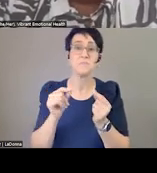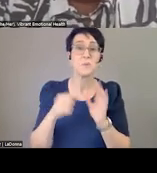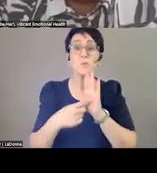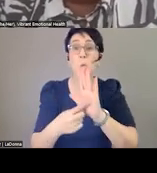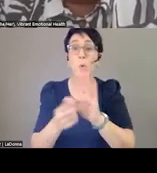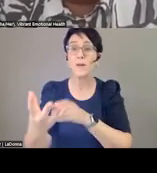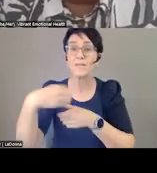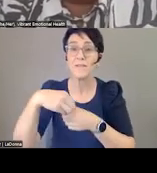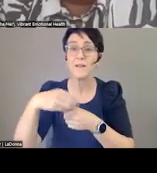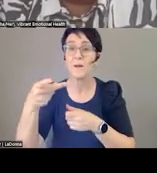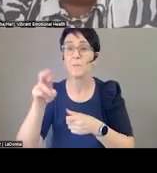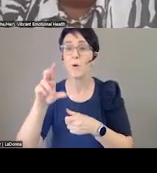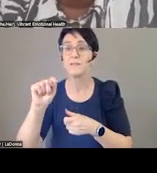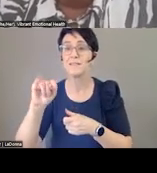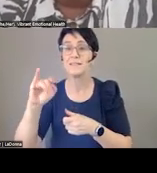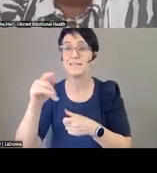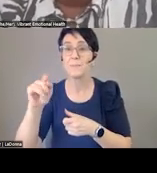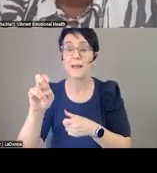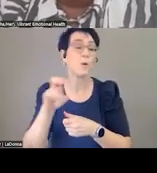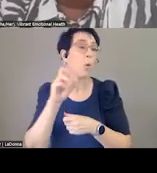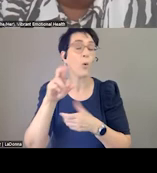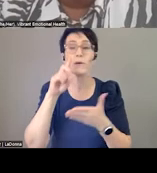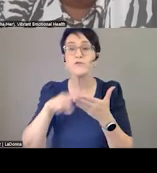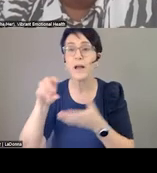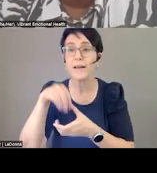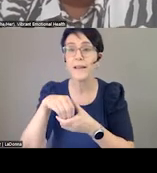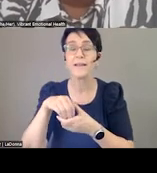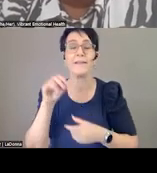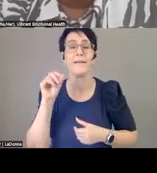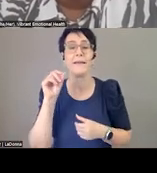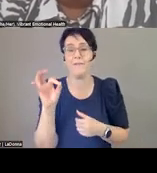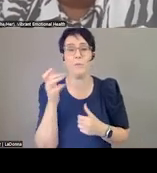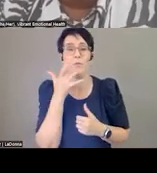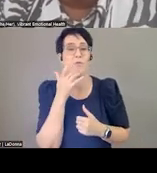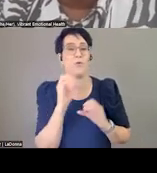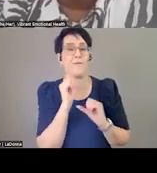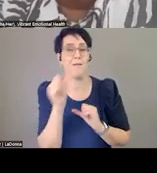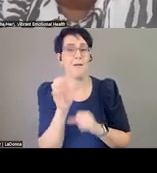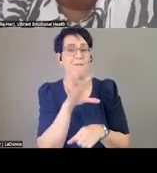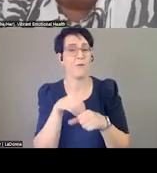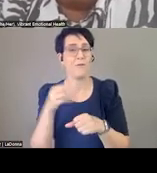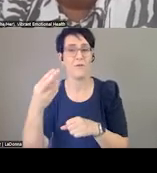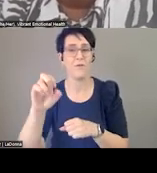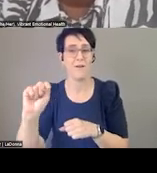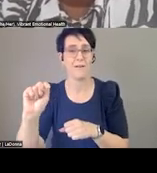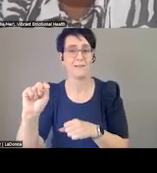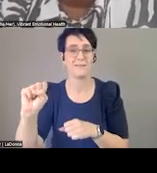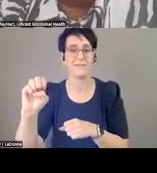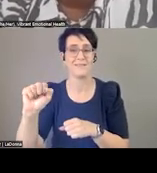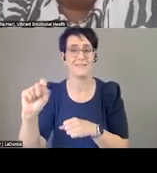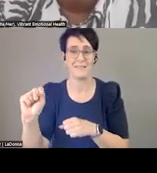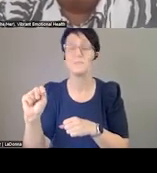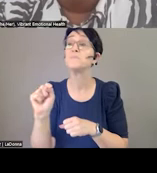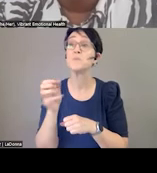or checking in every week if you don't want to be in the hot seat. So, very excited about these t-shirts. They will soon be available for